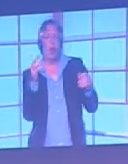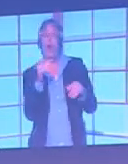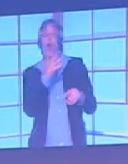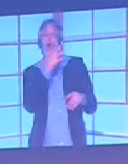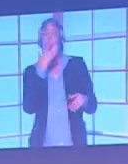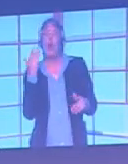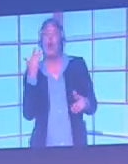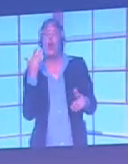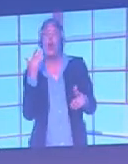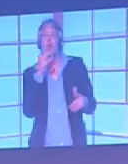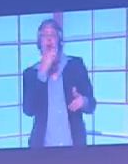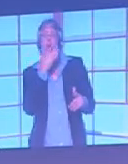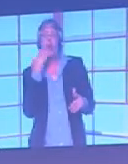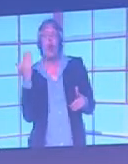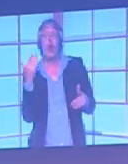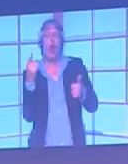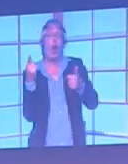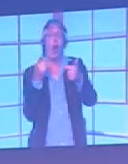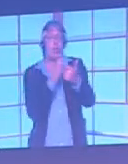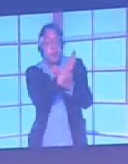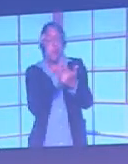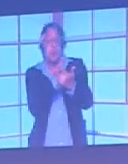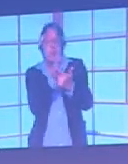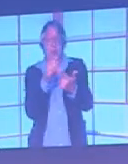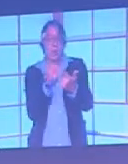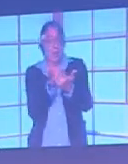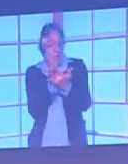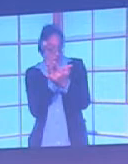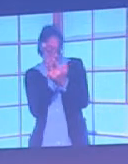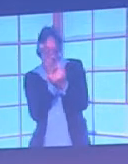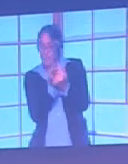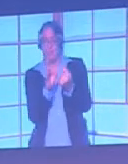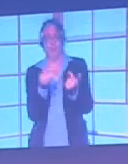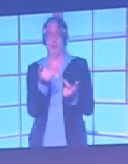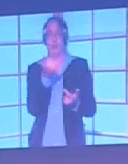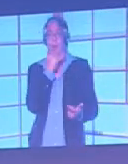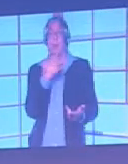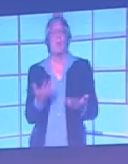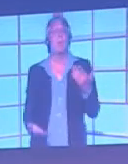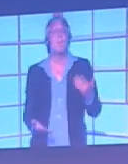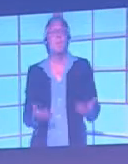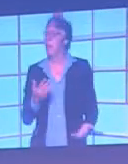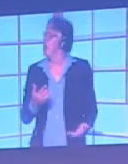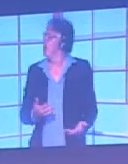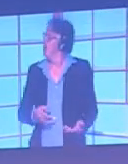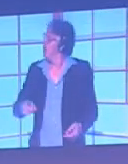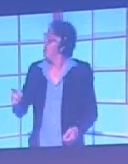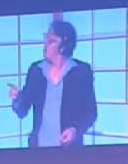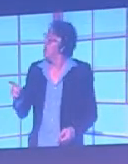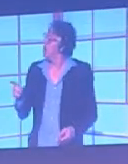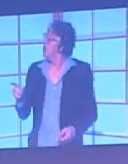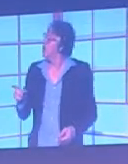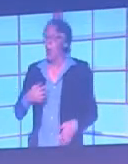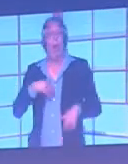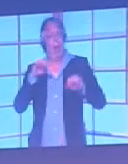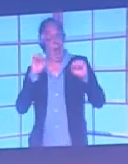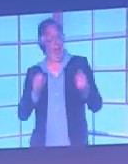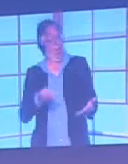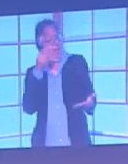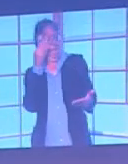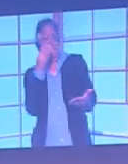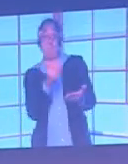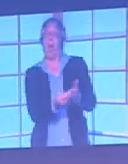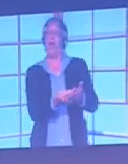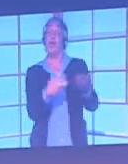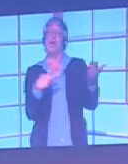can be inaccessible. Can fans buy tickets online easily? I would say sometimes, but colour blind people